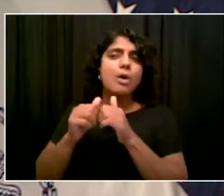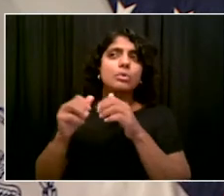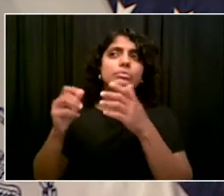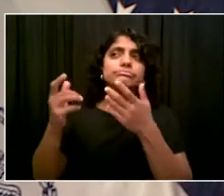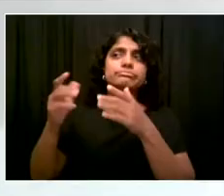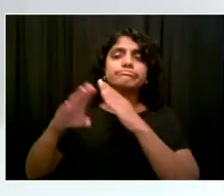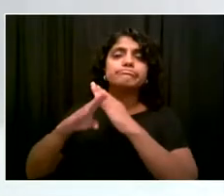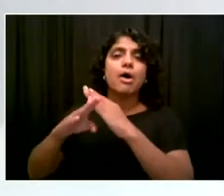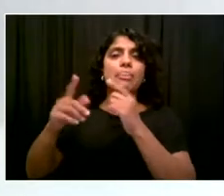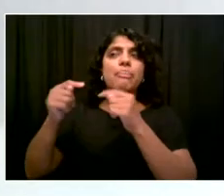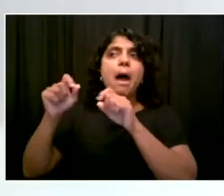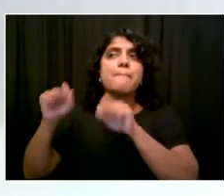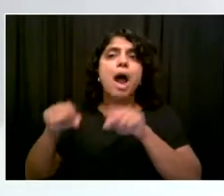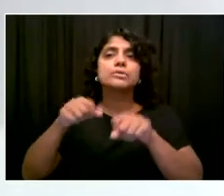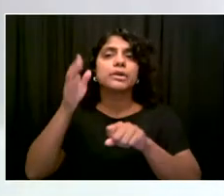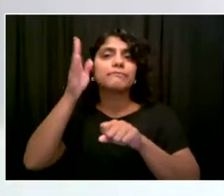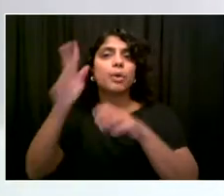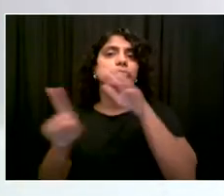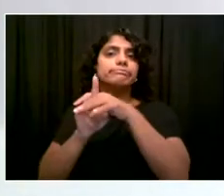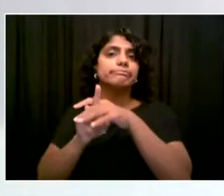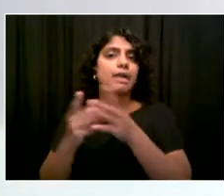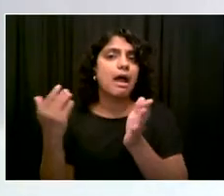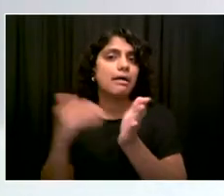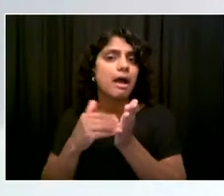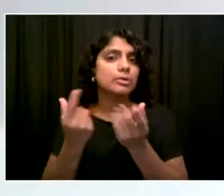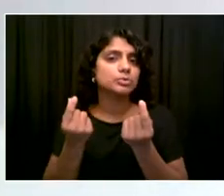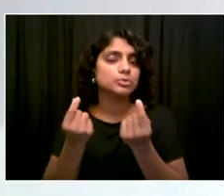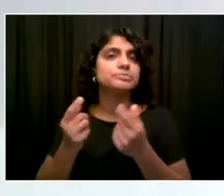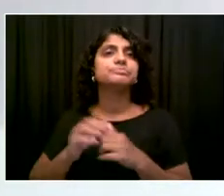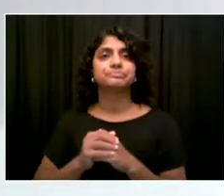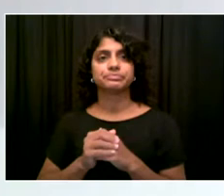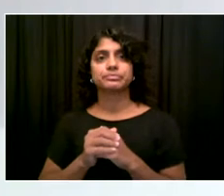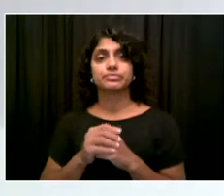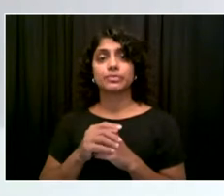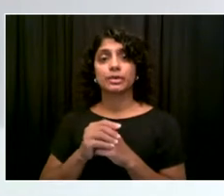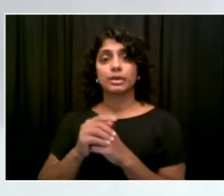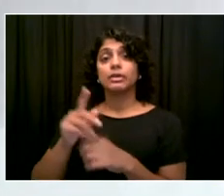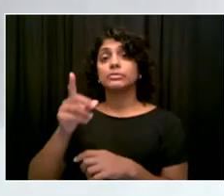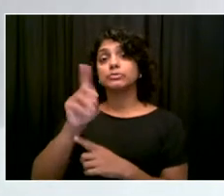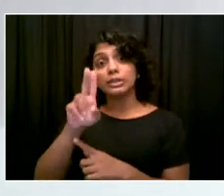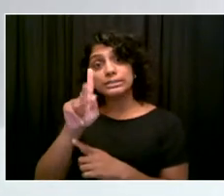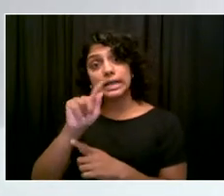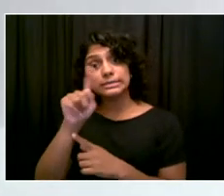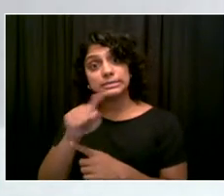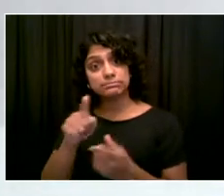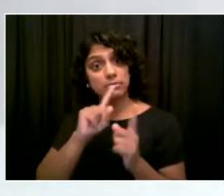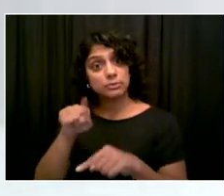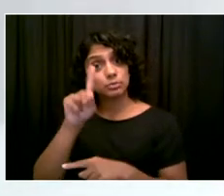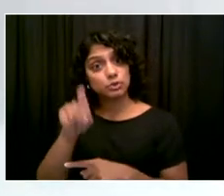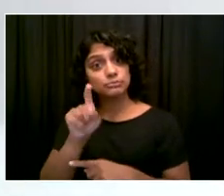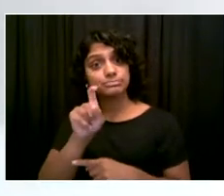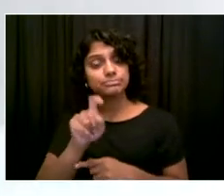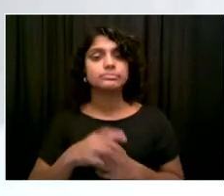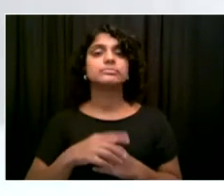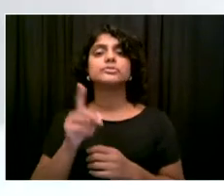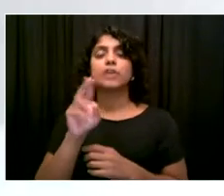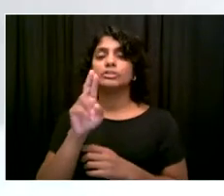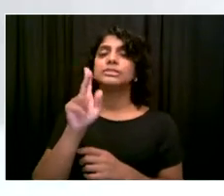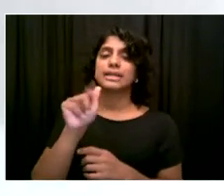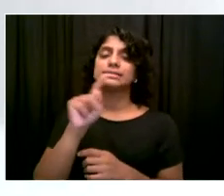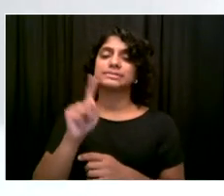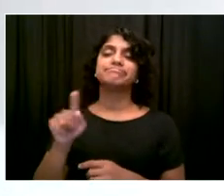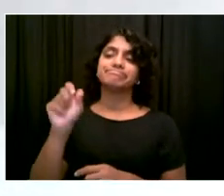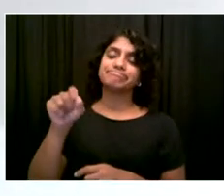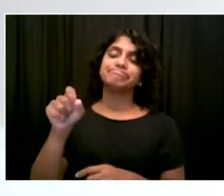all, sir. I find it very pleasing every day to review the number of people who are still coming forward for